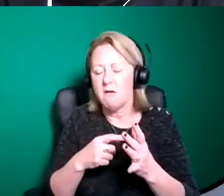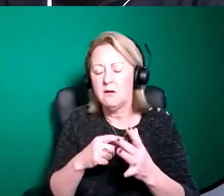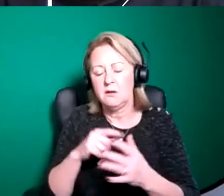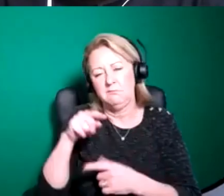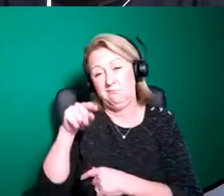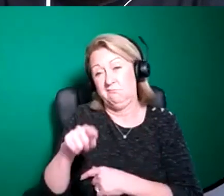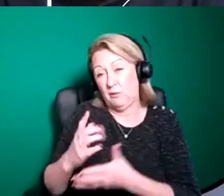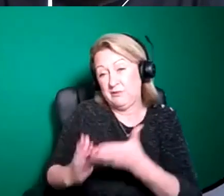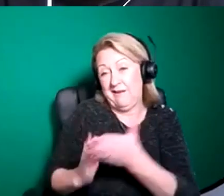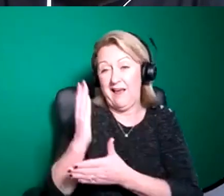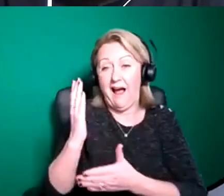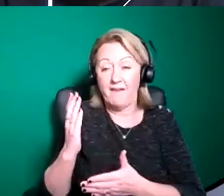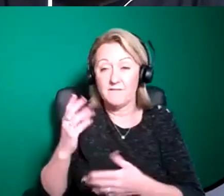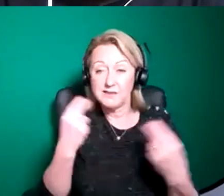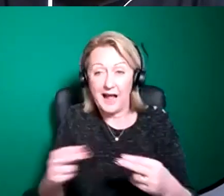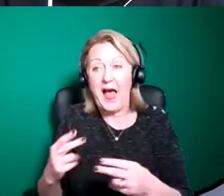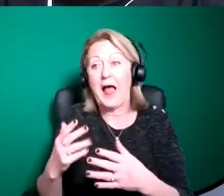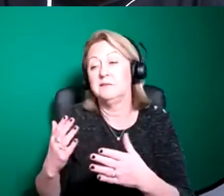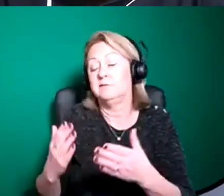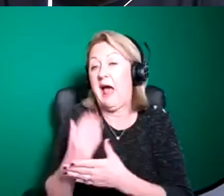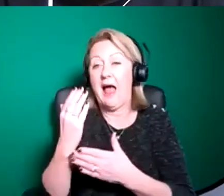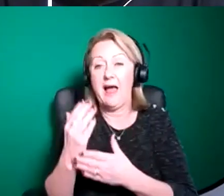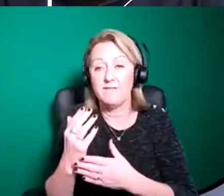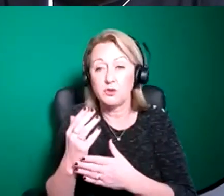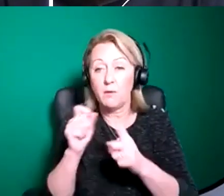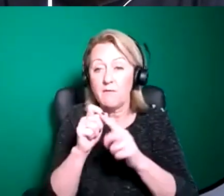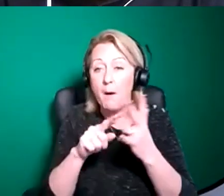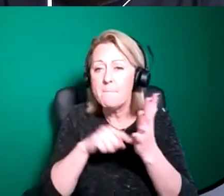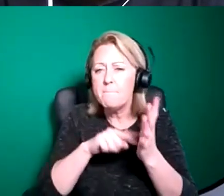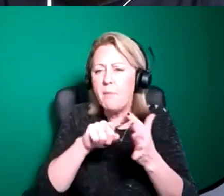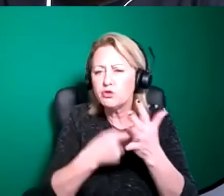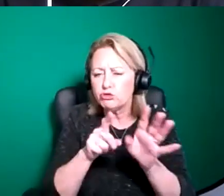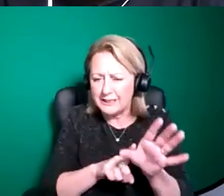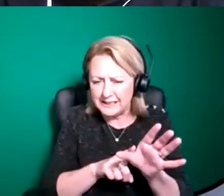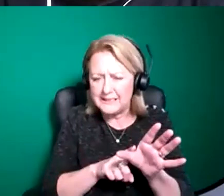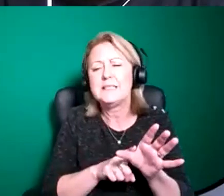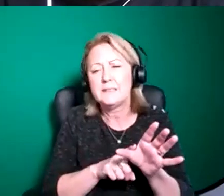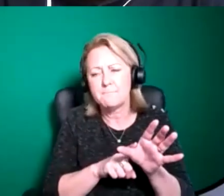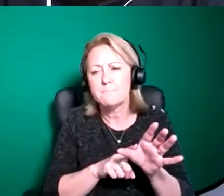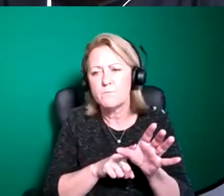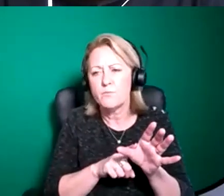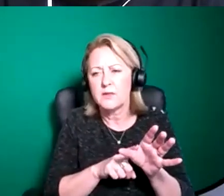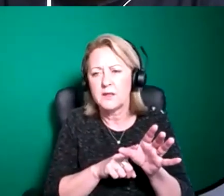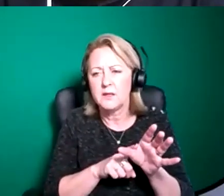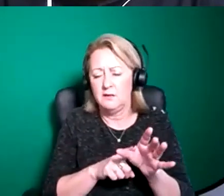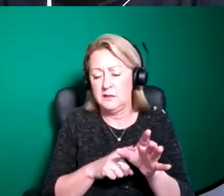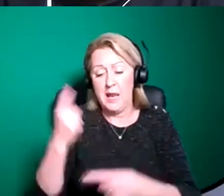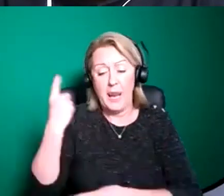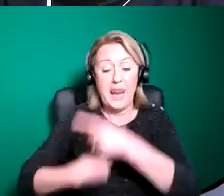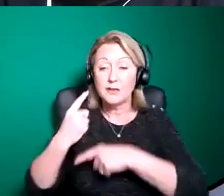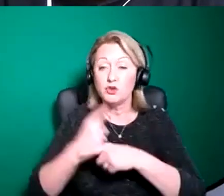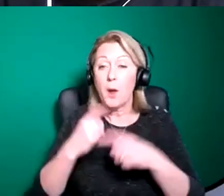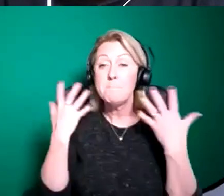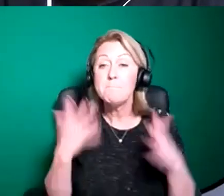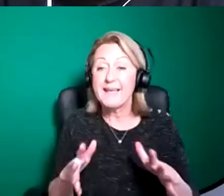live pottery etc so it's a lot of mix of forms and just straight um one of best things we had last year was